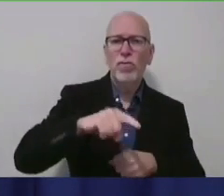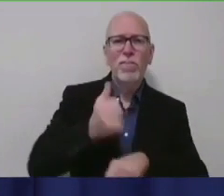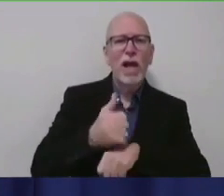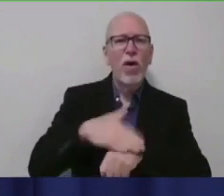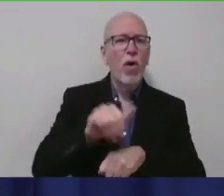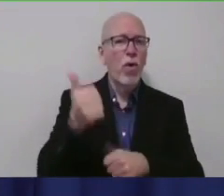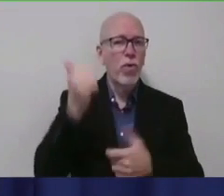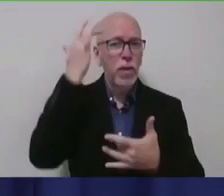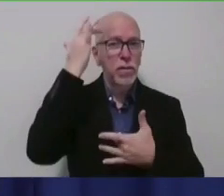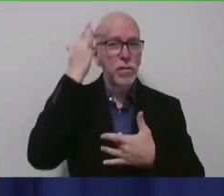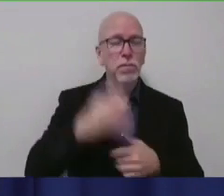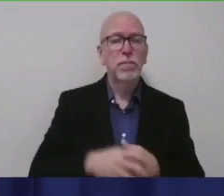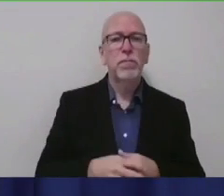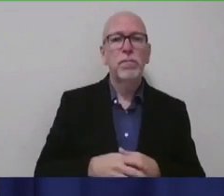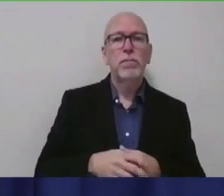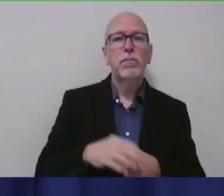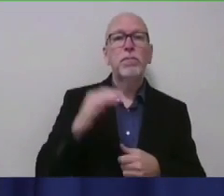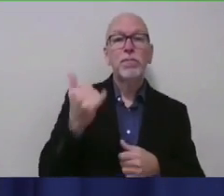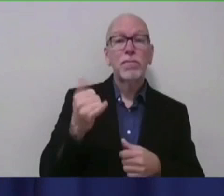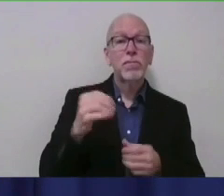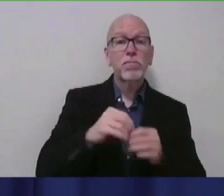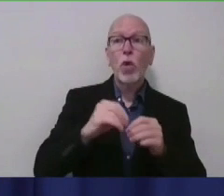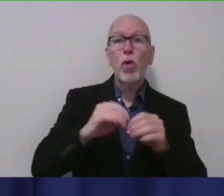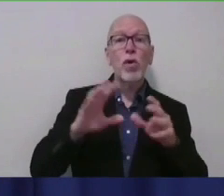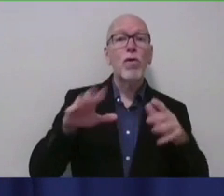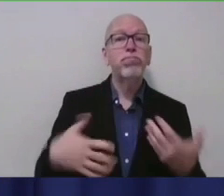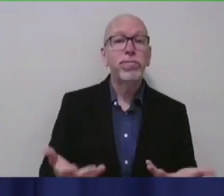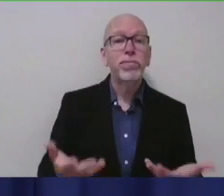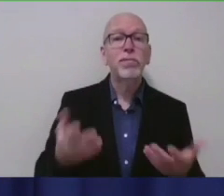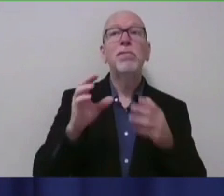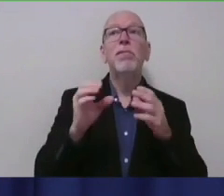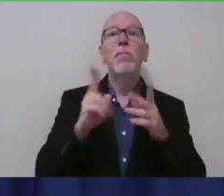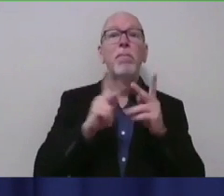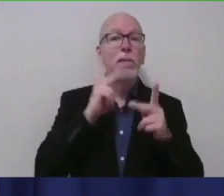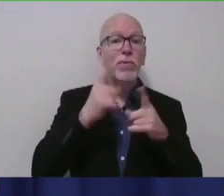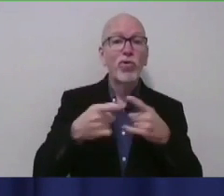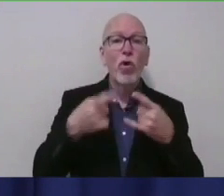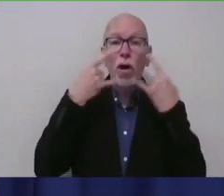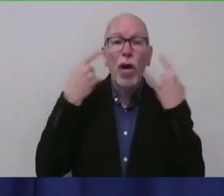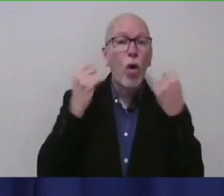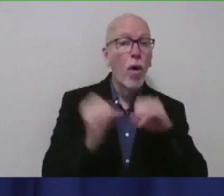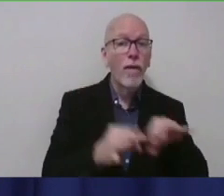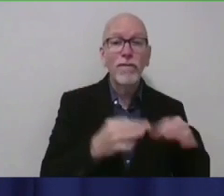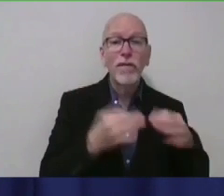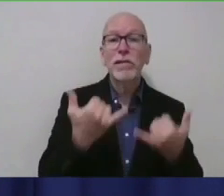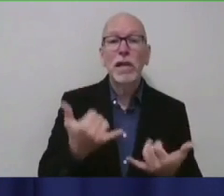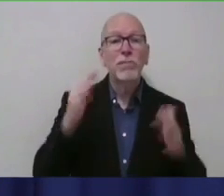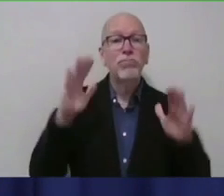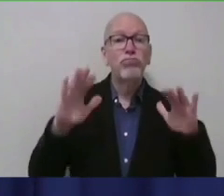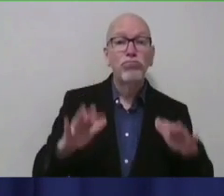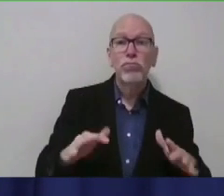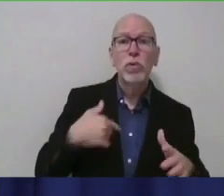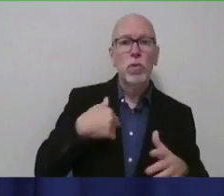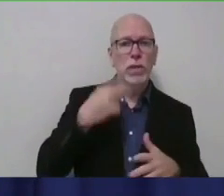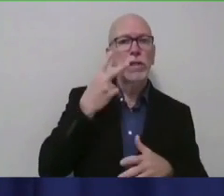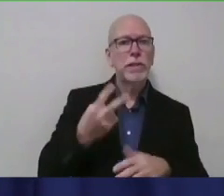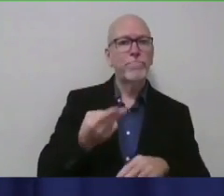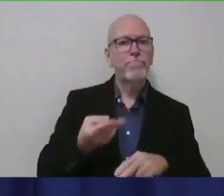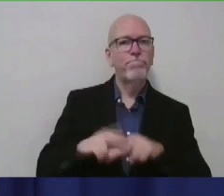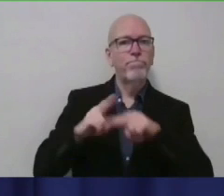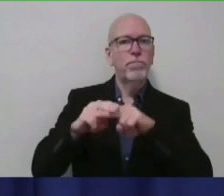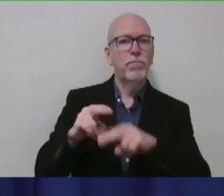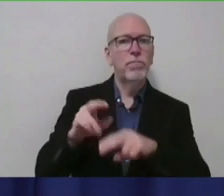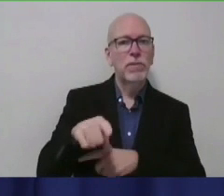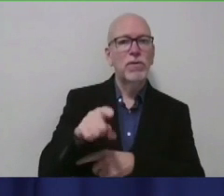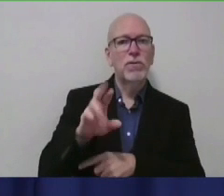As restrictions have eased and more Hoosiers have begun taking off their masks, we've seen a significant increase in cases of RSV,